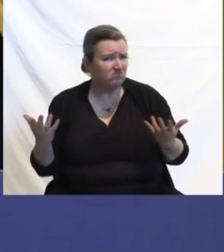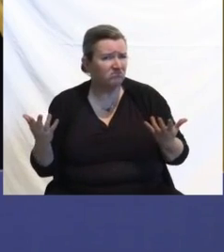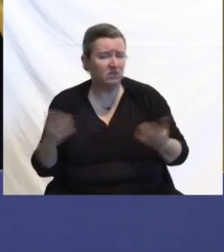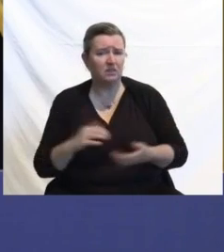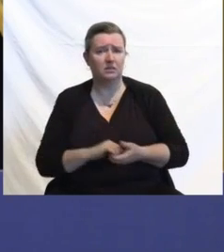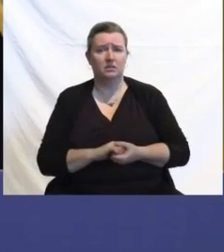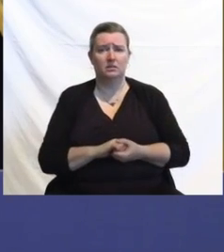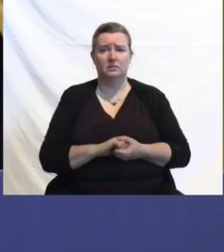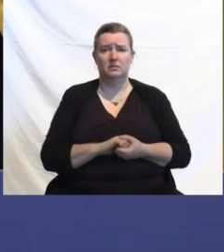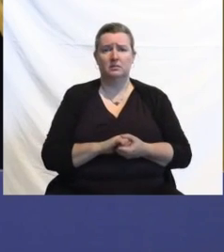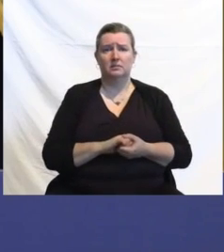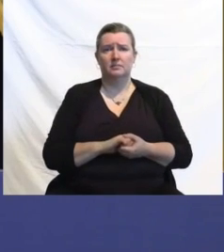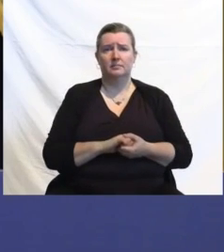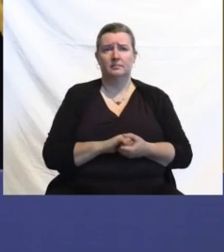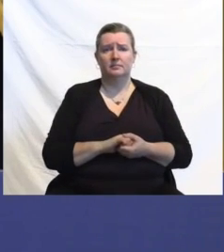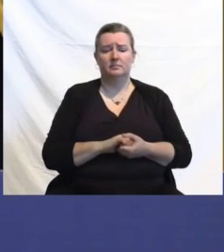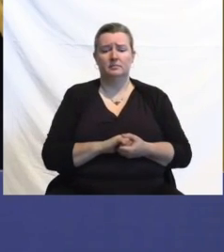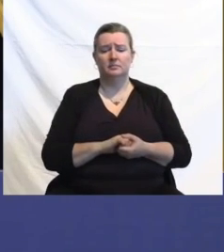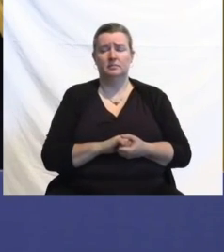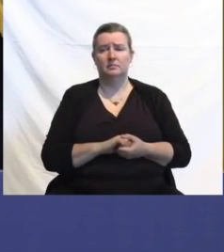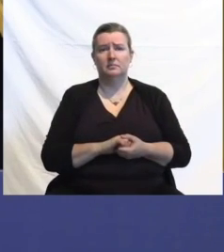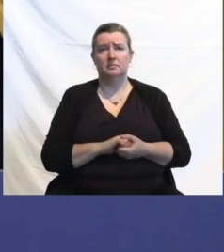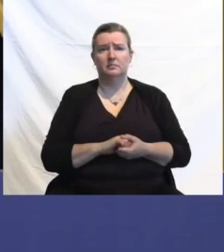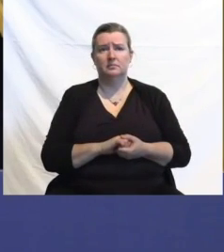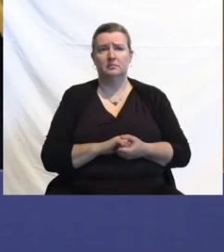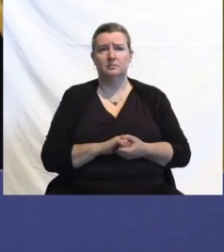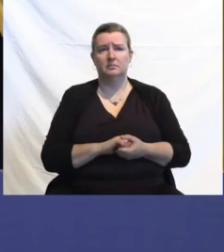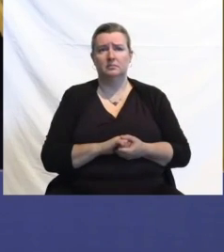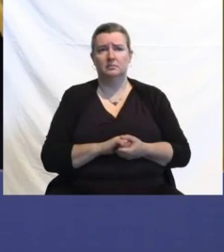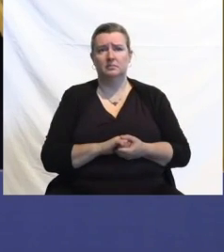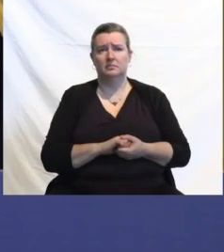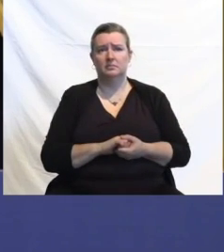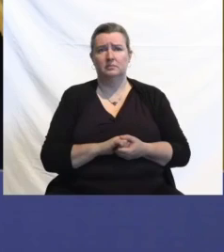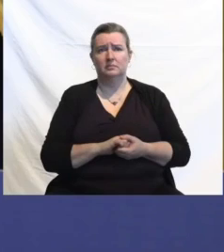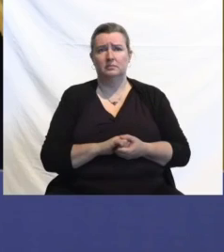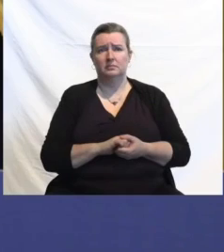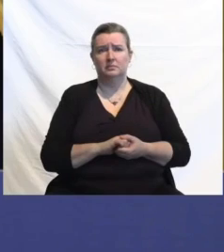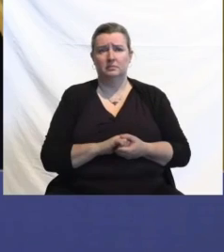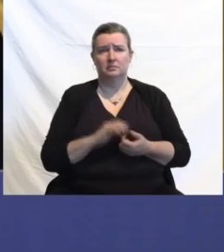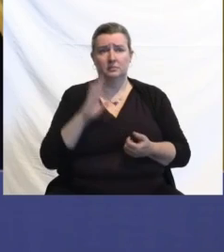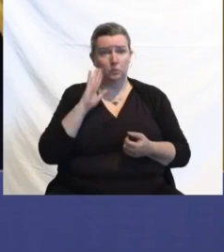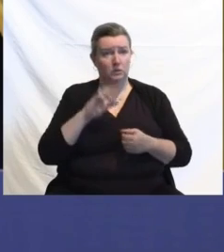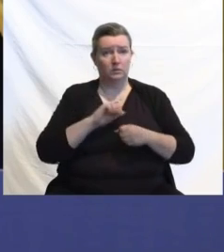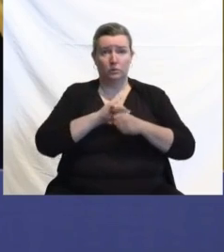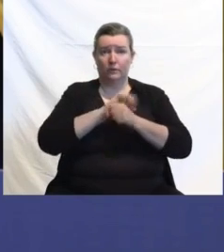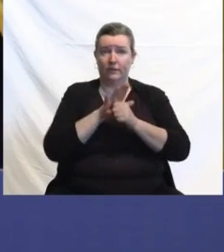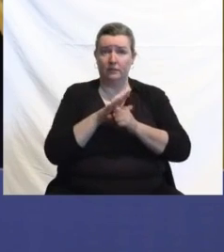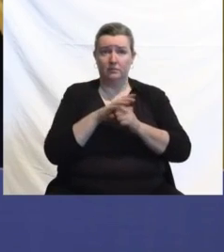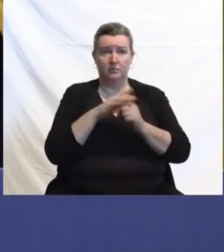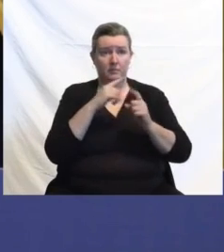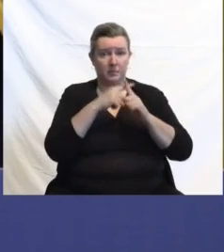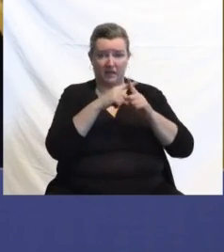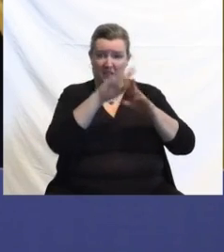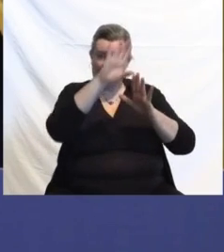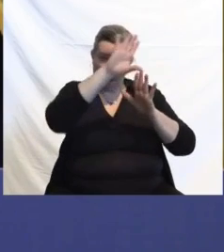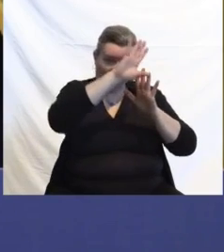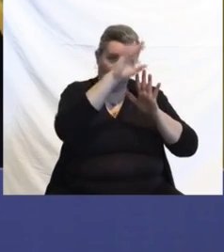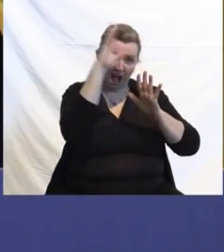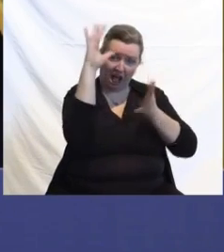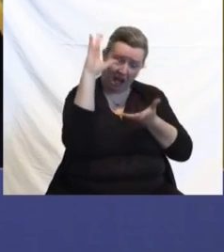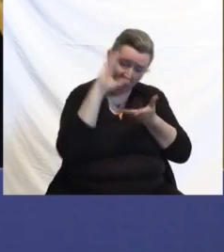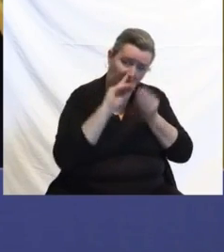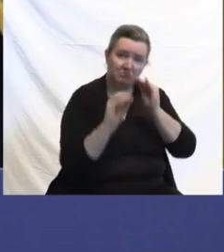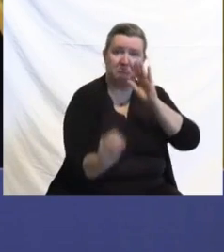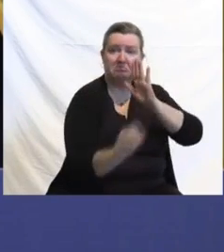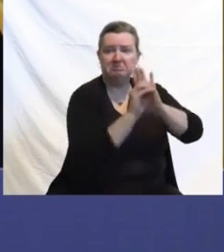I think I can say this with a high degree of conviction. This is never going to zero. Right? This is with us. And so, and